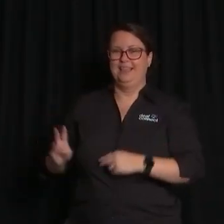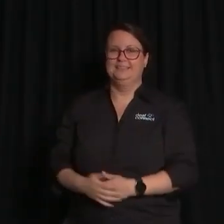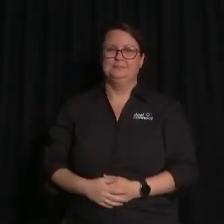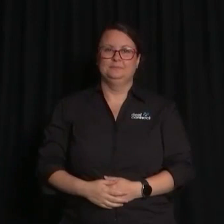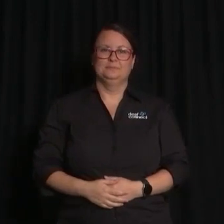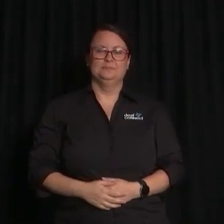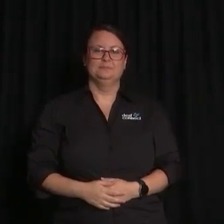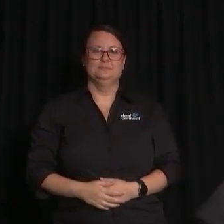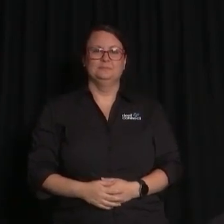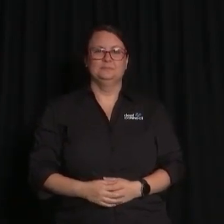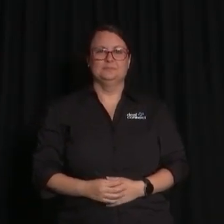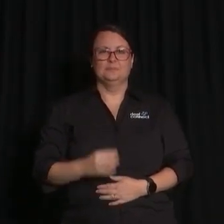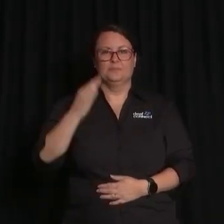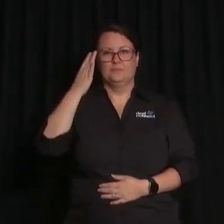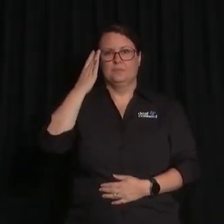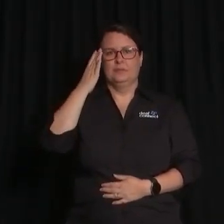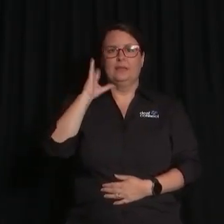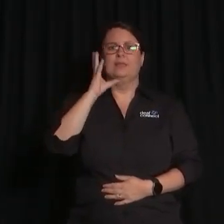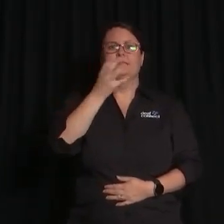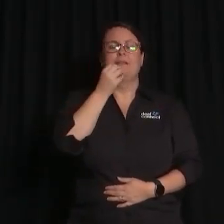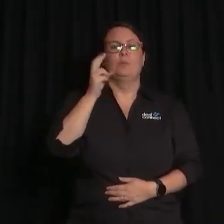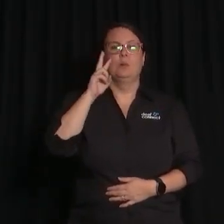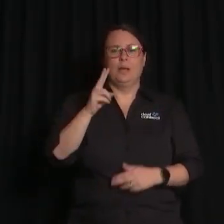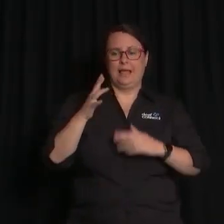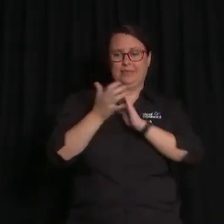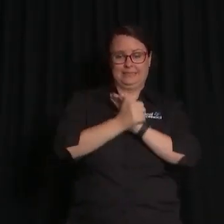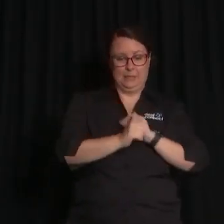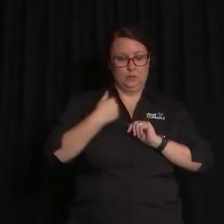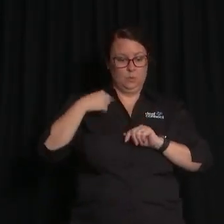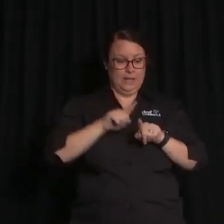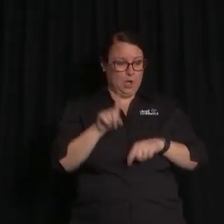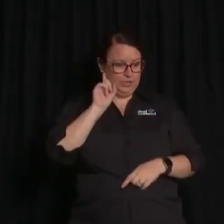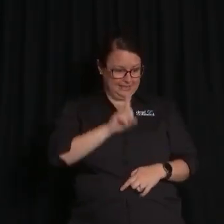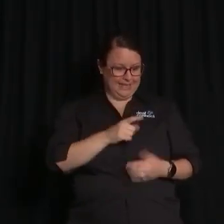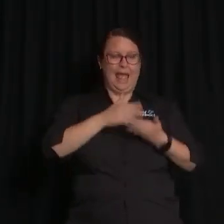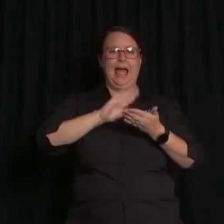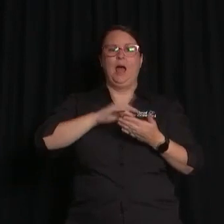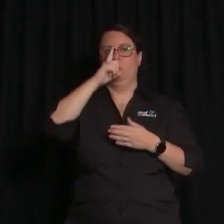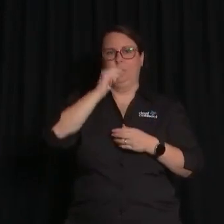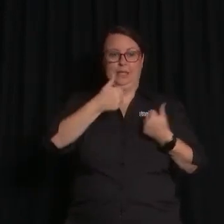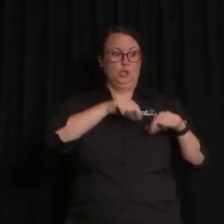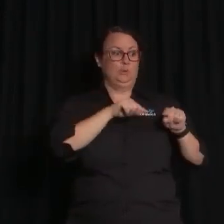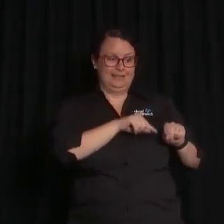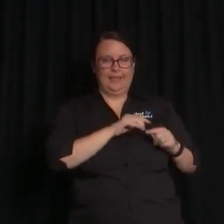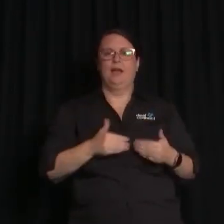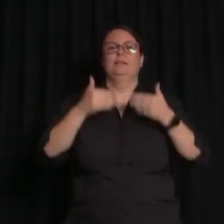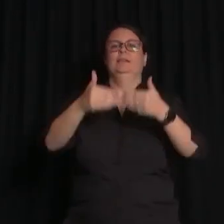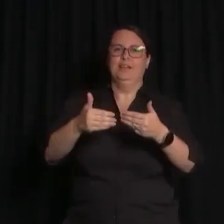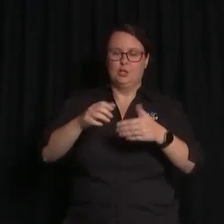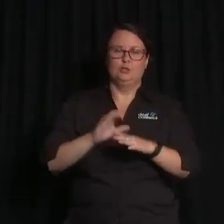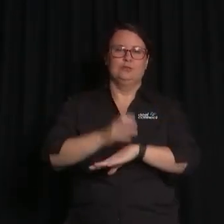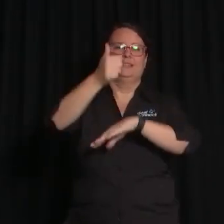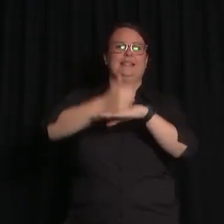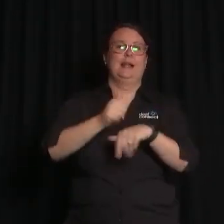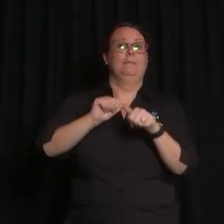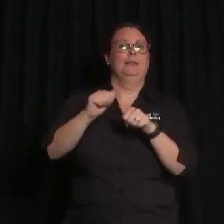sessions today build on the skills learnt in yesterday's sessions to equip us for making change in the future. But before we dive into the